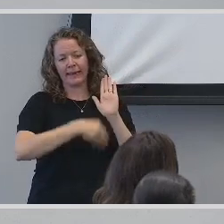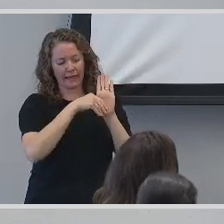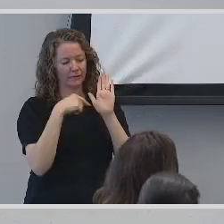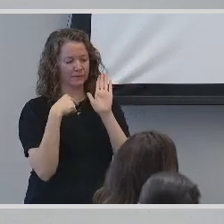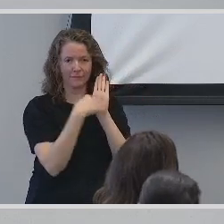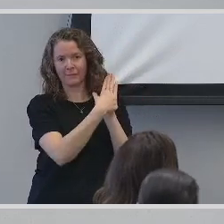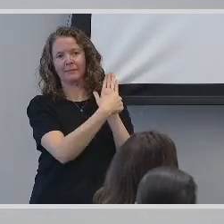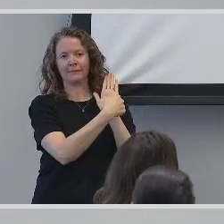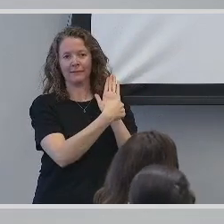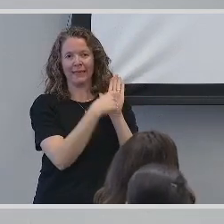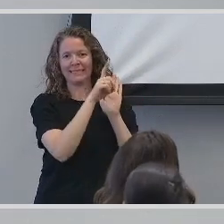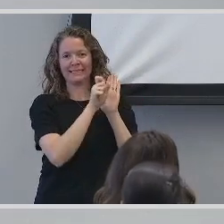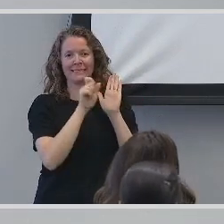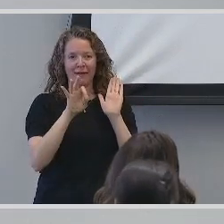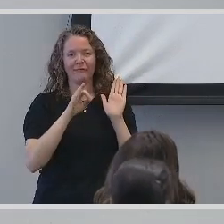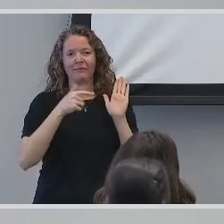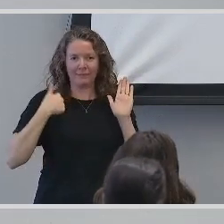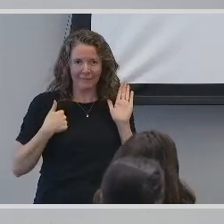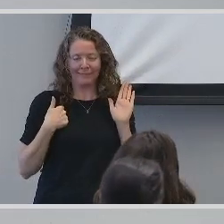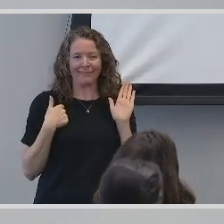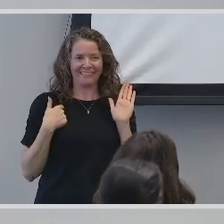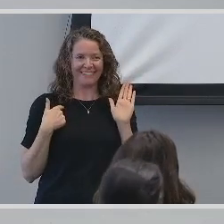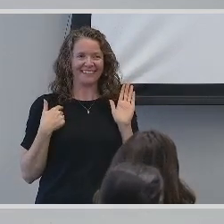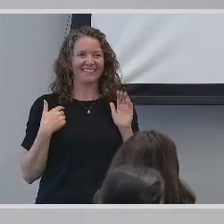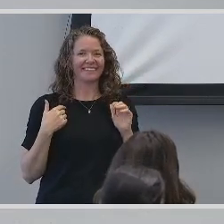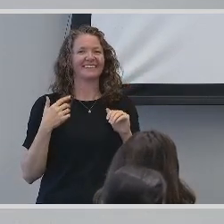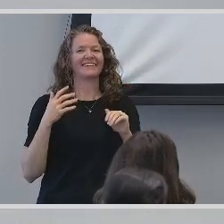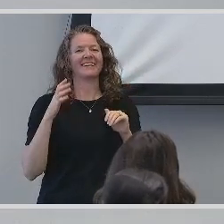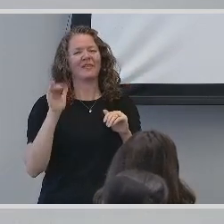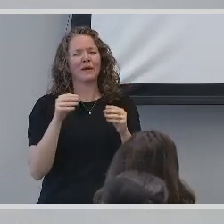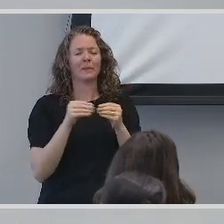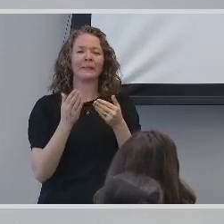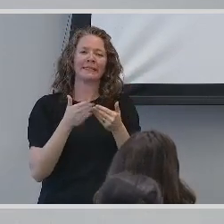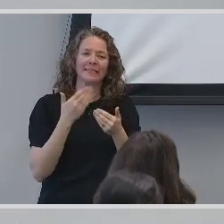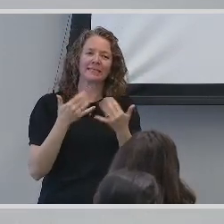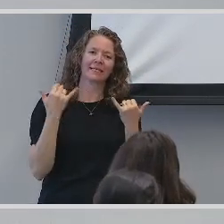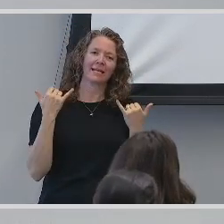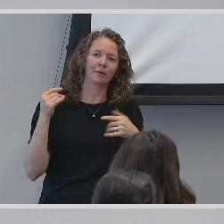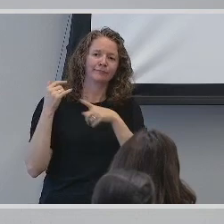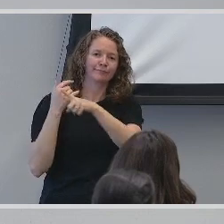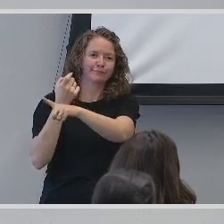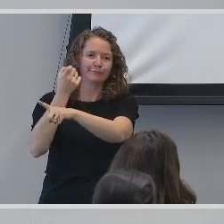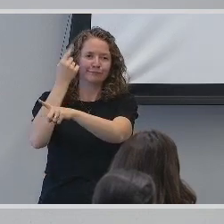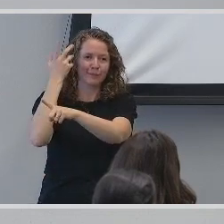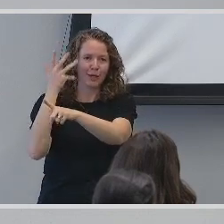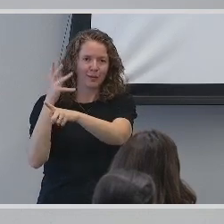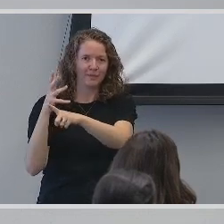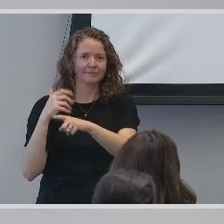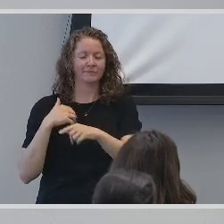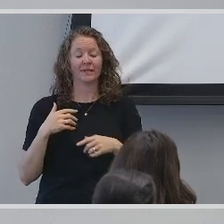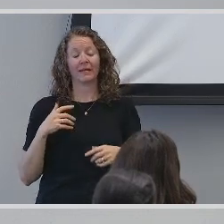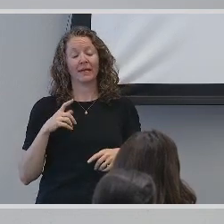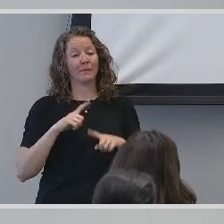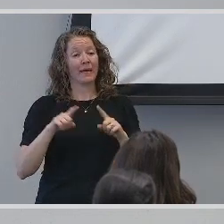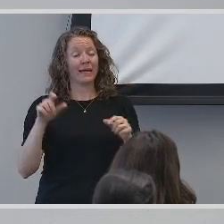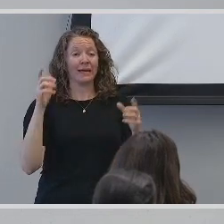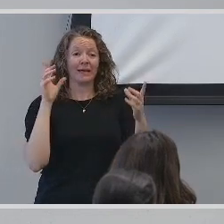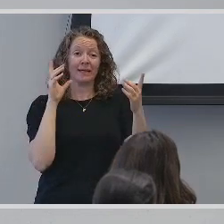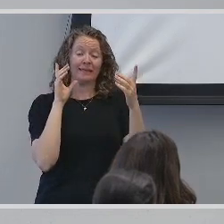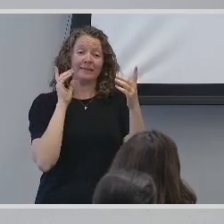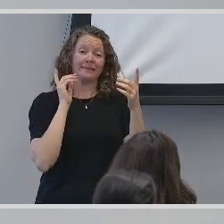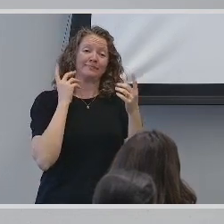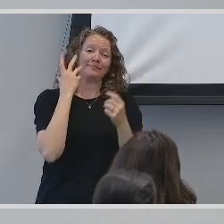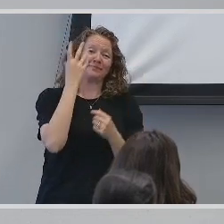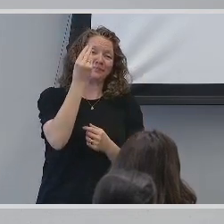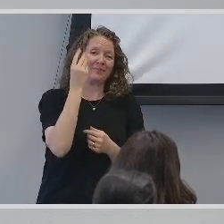state that I am deaf. This change made it easier to go on dates. Meeting people in bars, especially in the Hustle